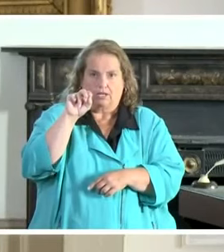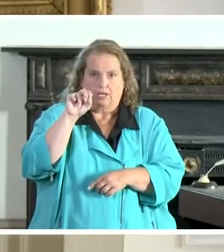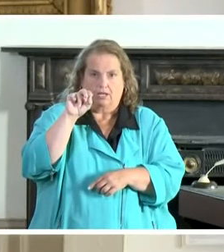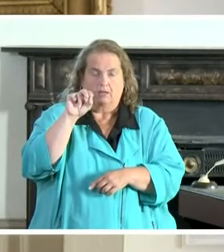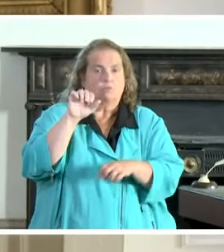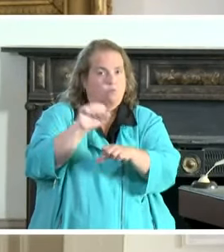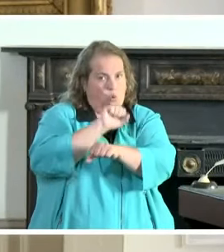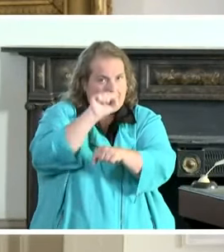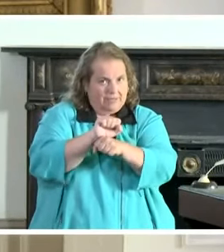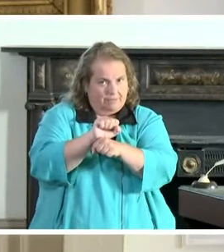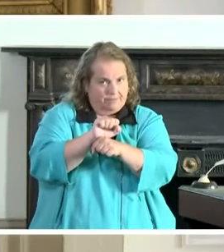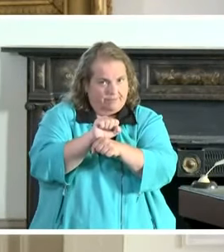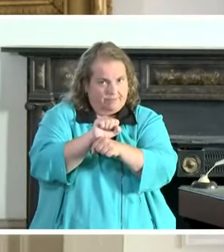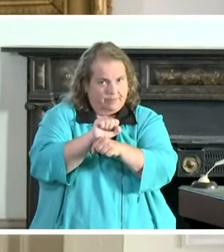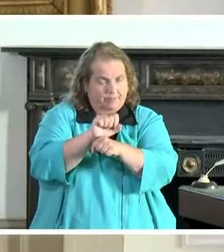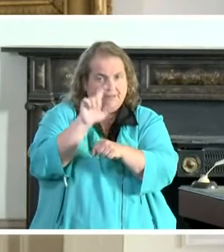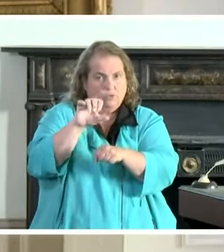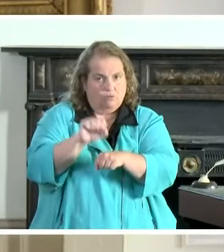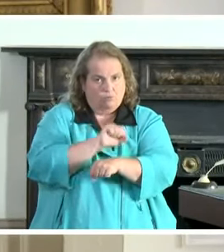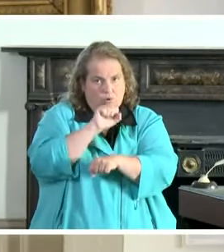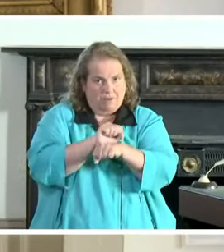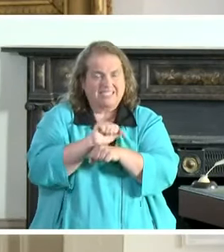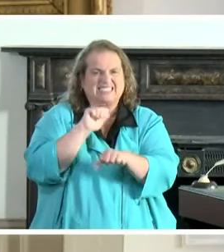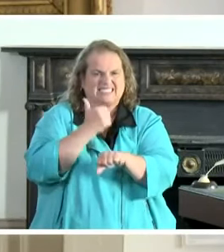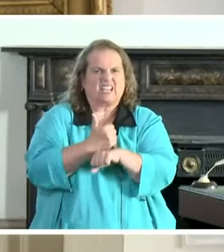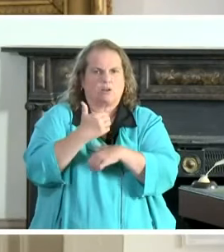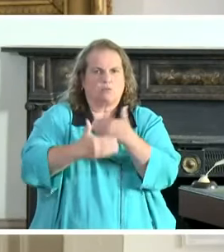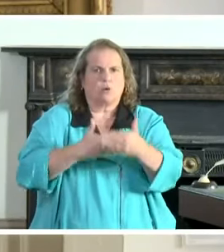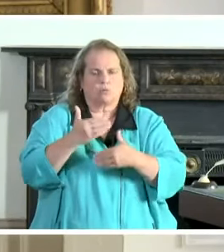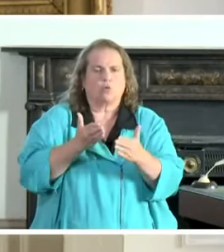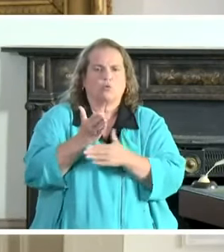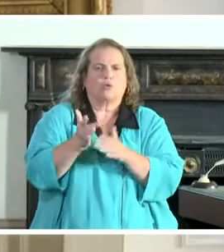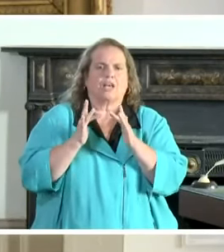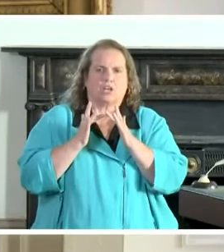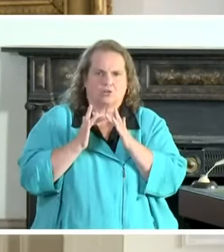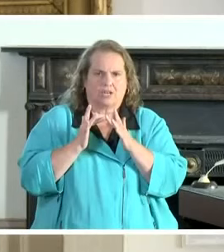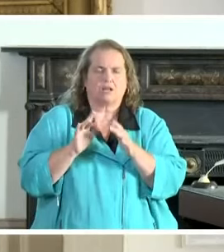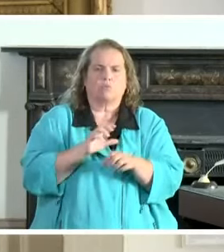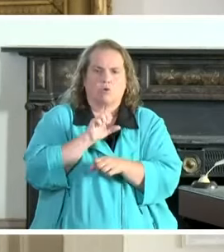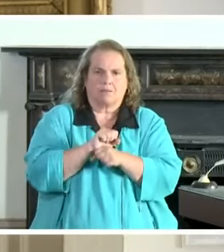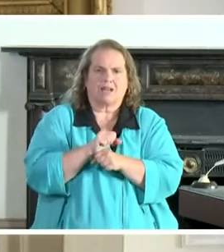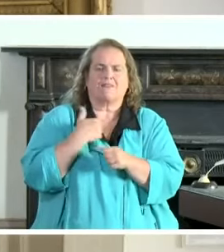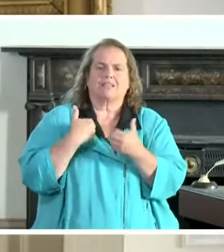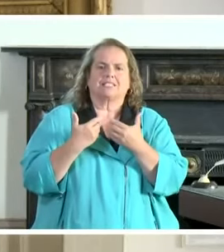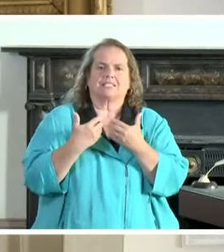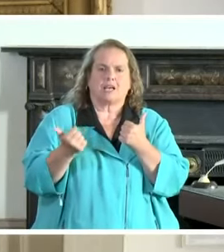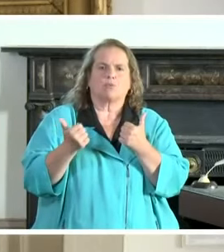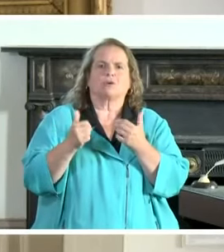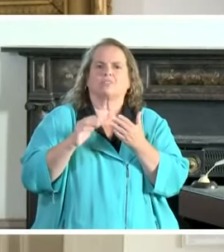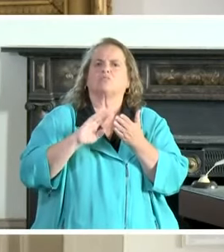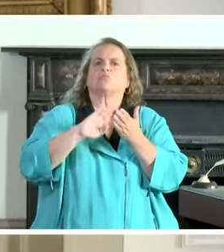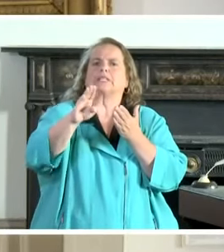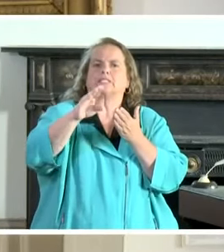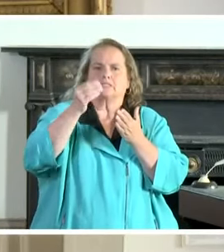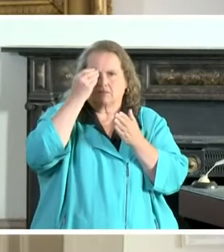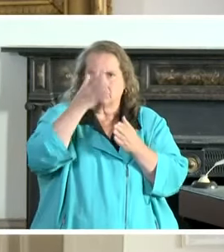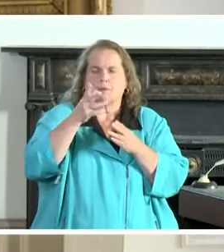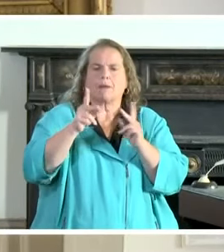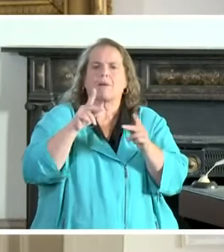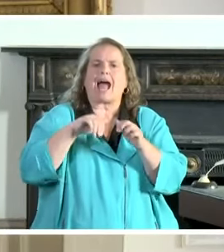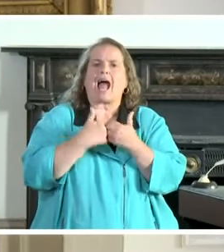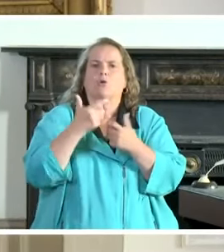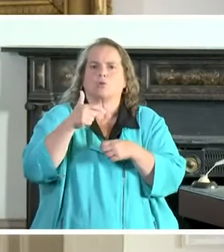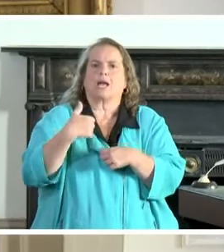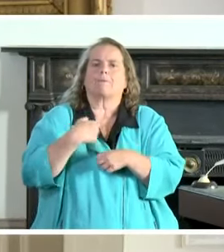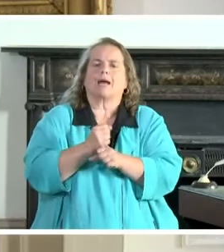by appointment. We're going to set up that process through the Internet and we will have a separate release out about how people do that. So that